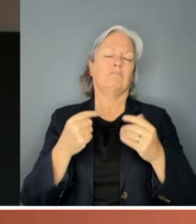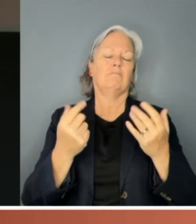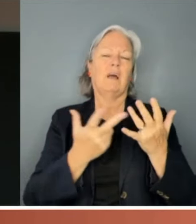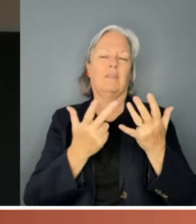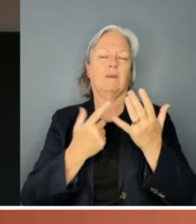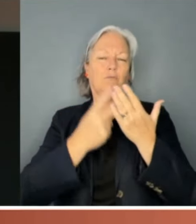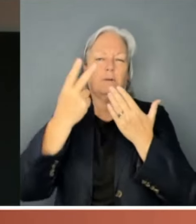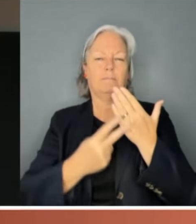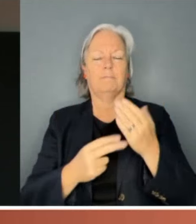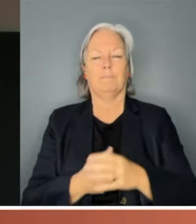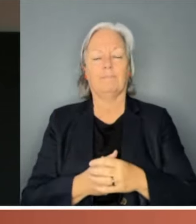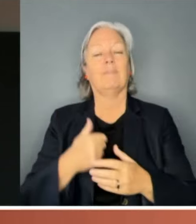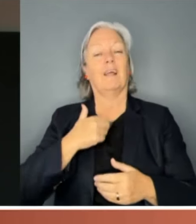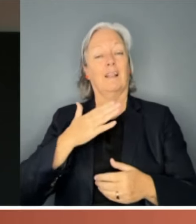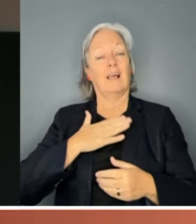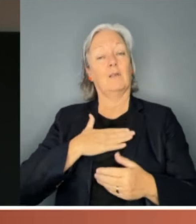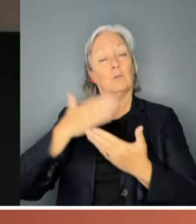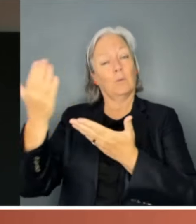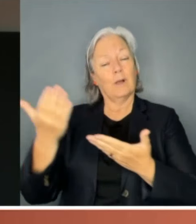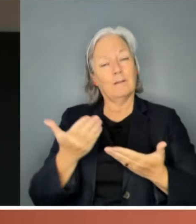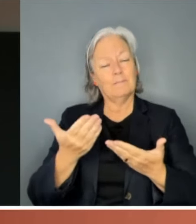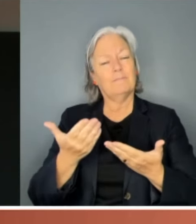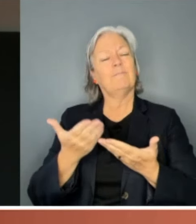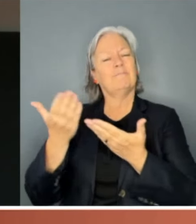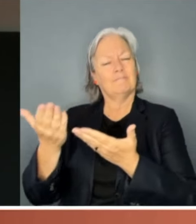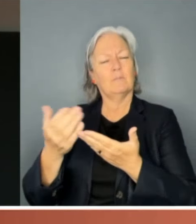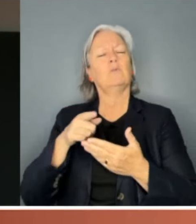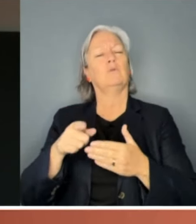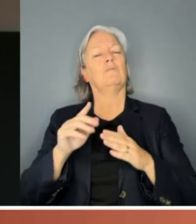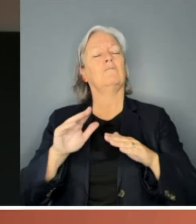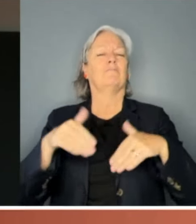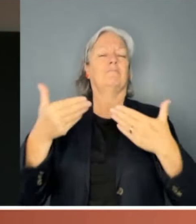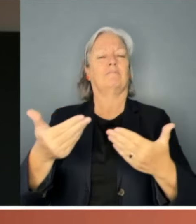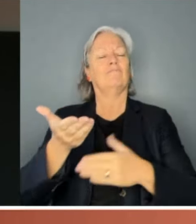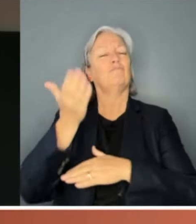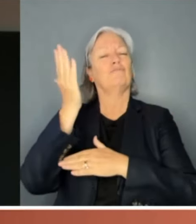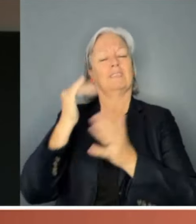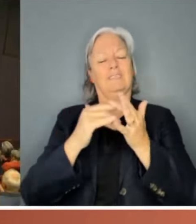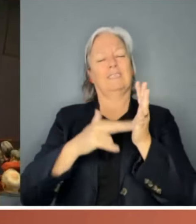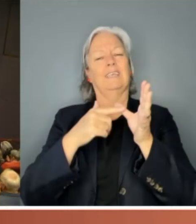you join me now in welcoming Ms Hausiger to deliver the inaugural Senate President's Lecture?